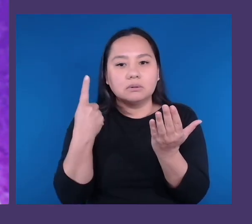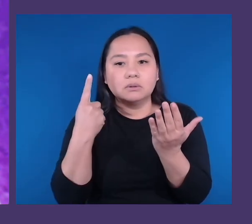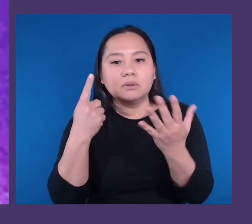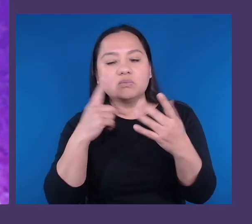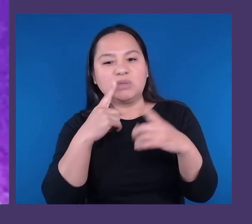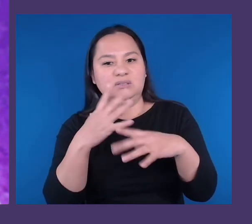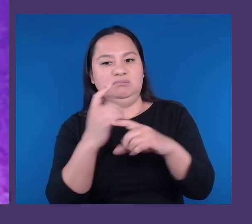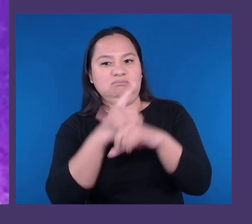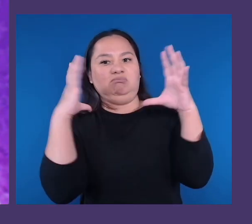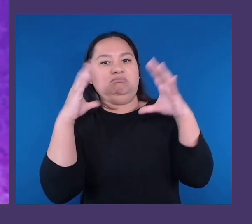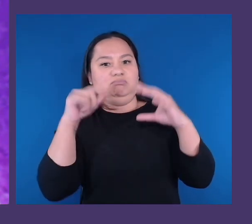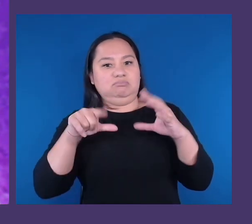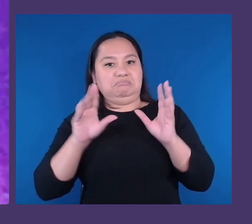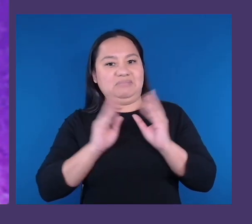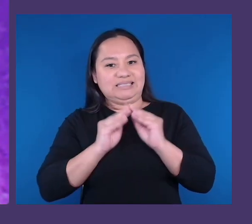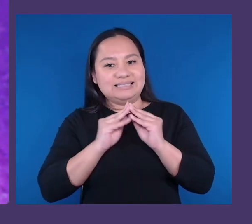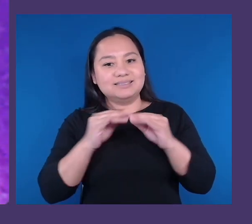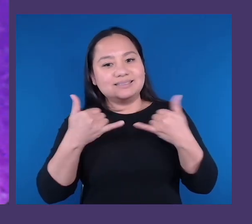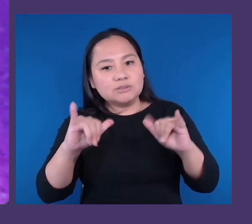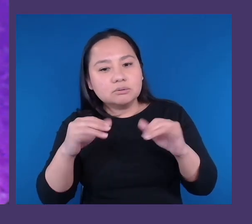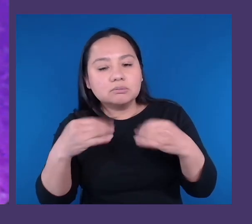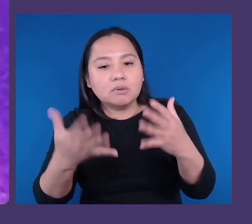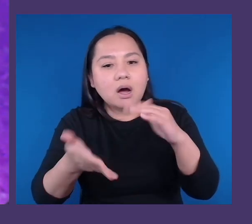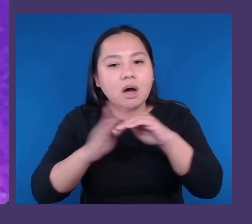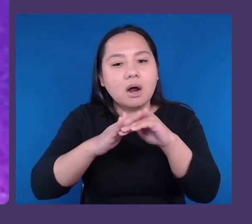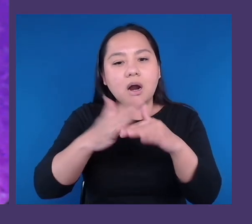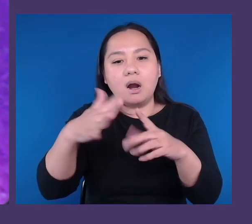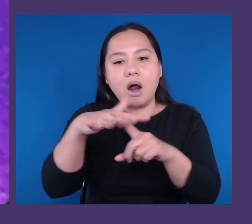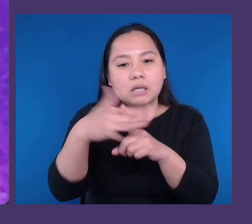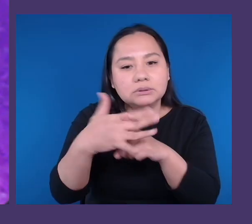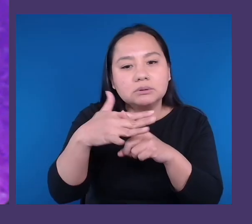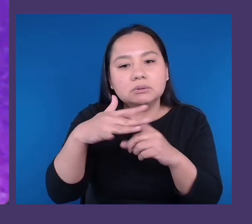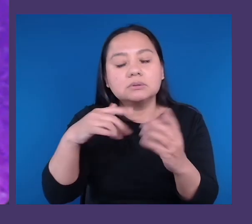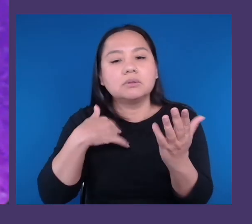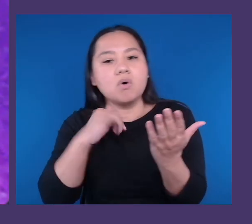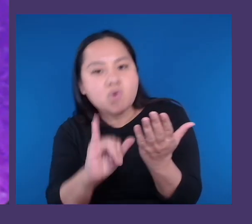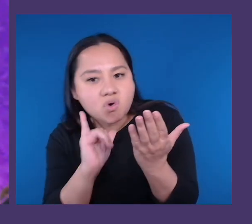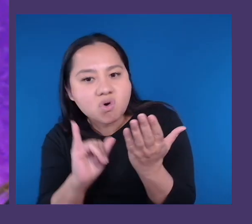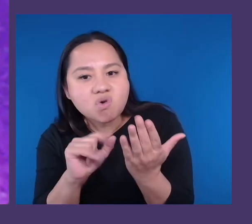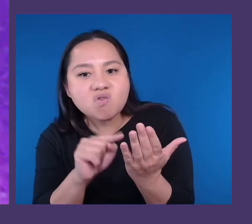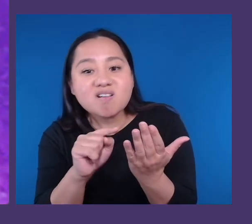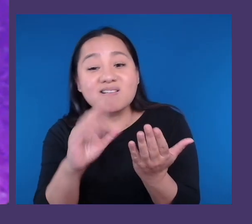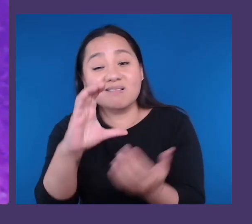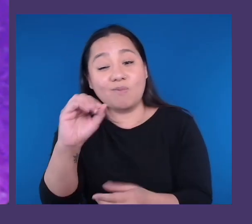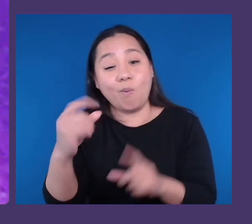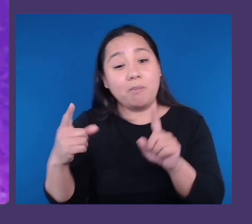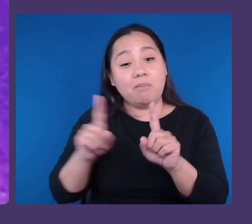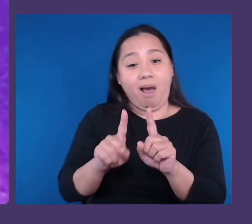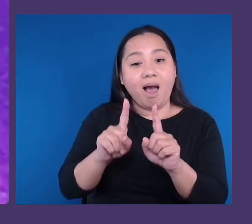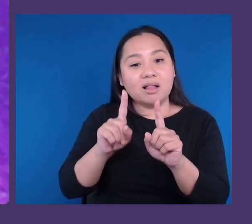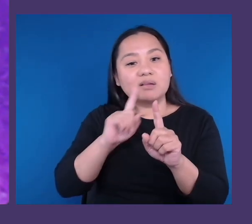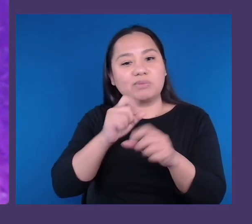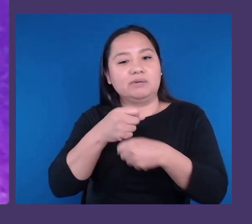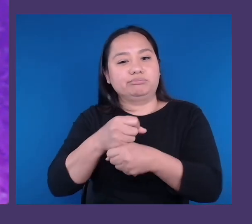I also see and use Copilot in a way to generate content. So, for example, if I'm setting up a meeting,